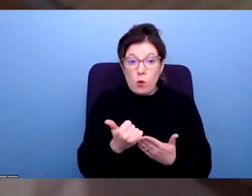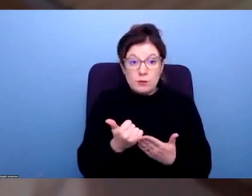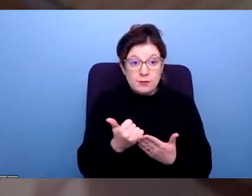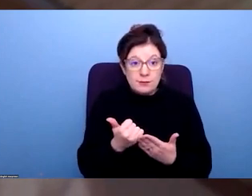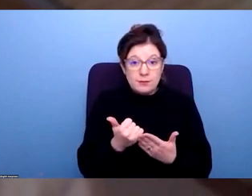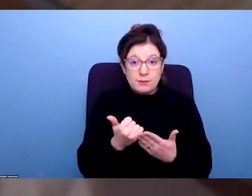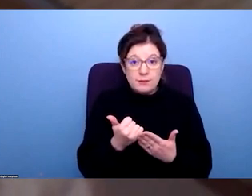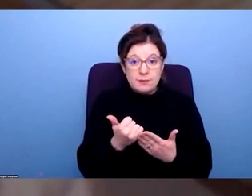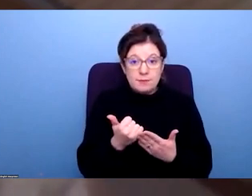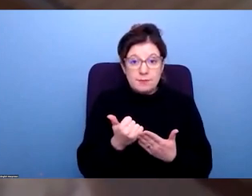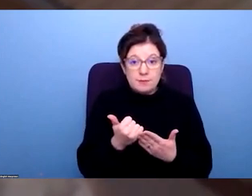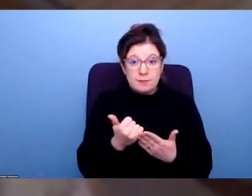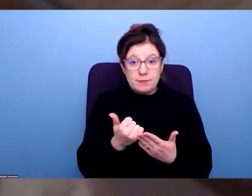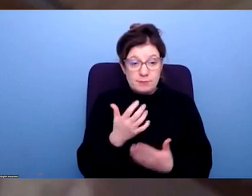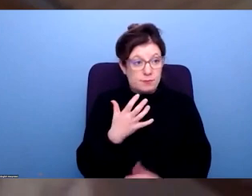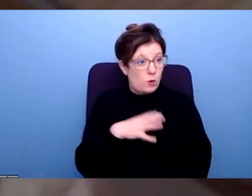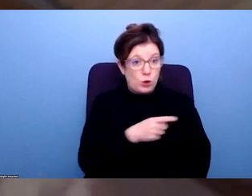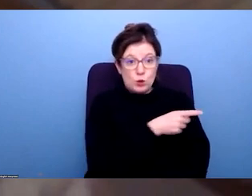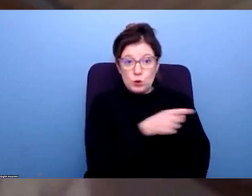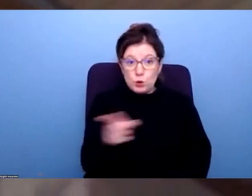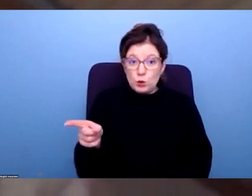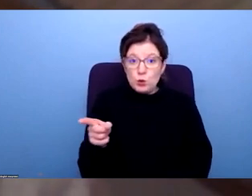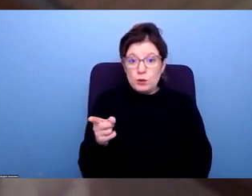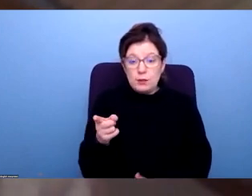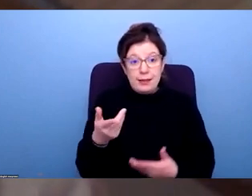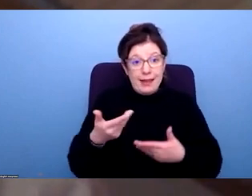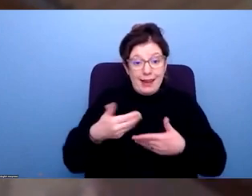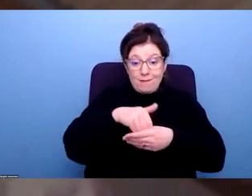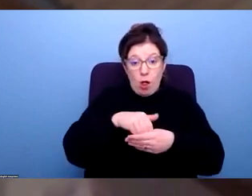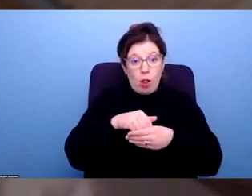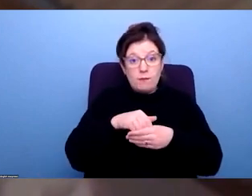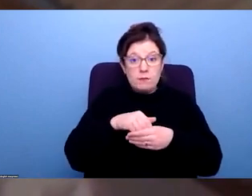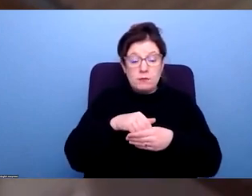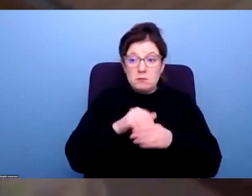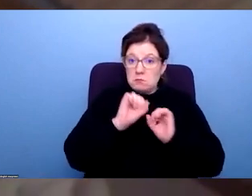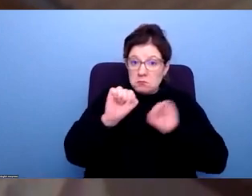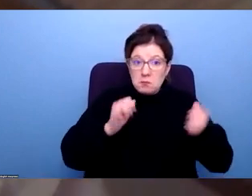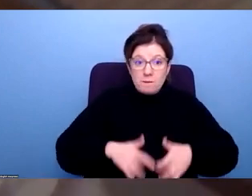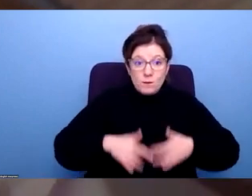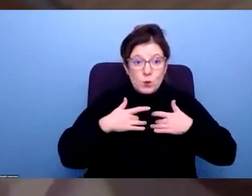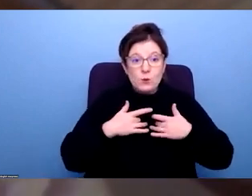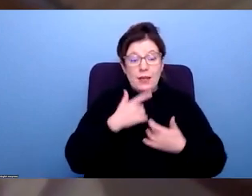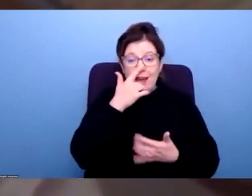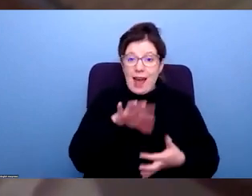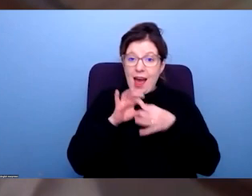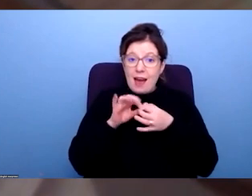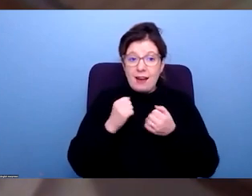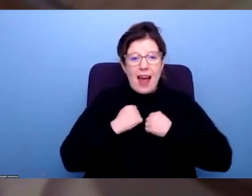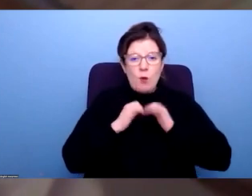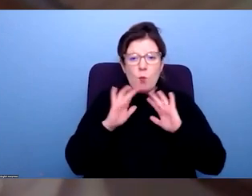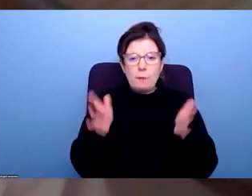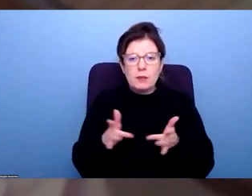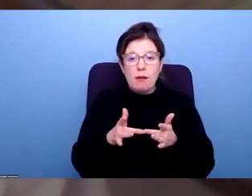keen to to hear from anyone who's involved in this in this space and who has views on and you can you can find that on our website.